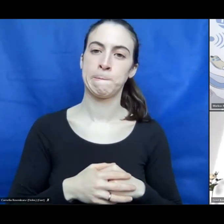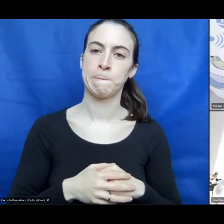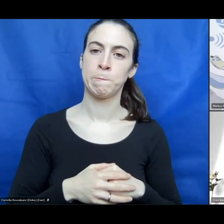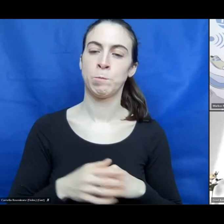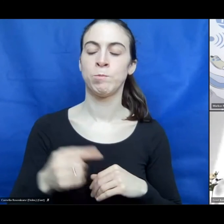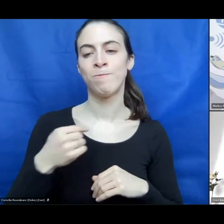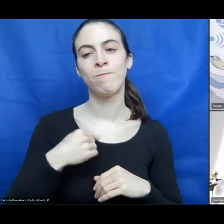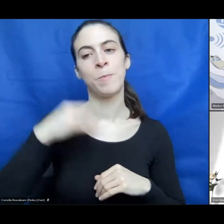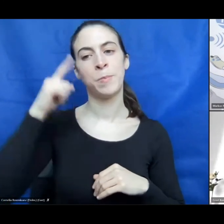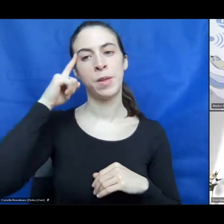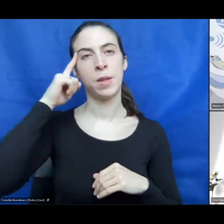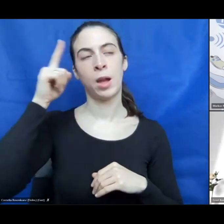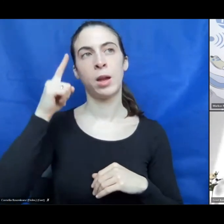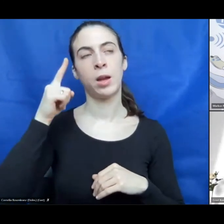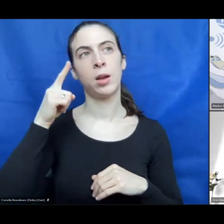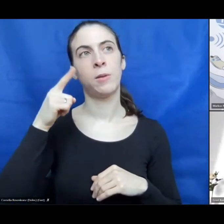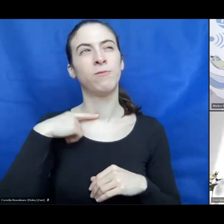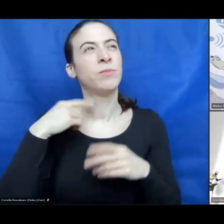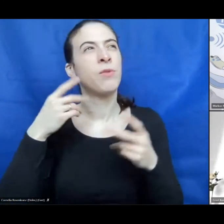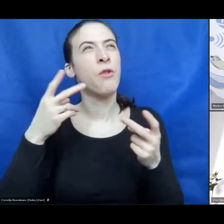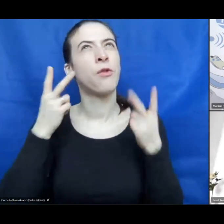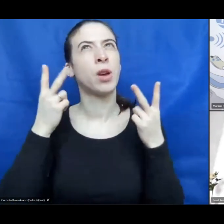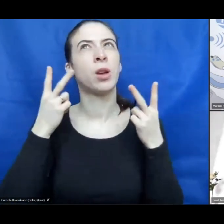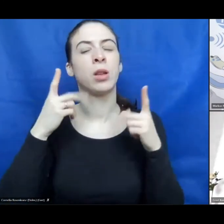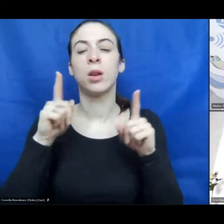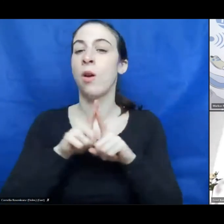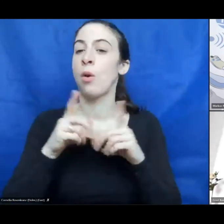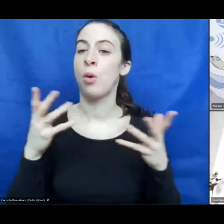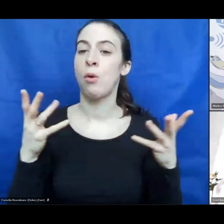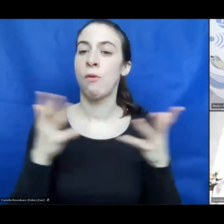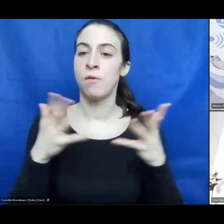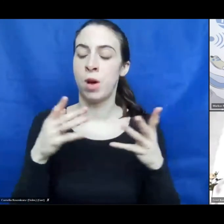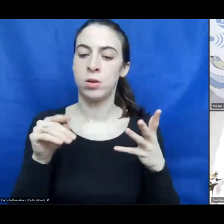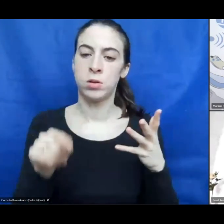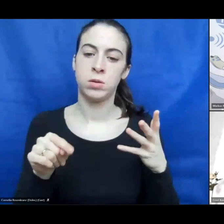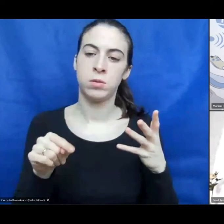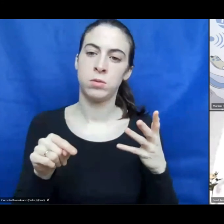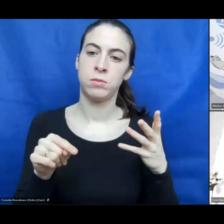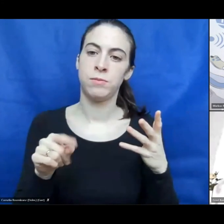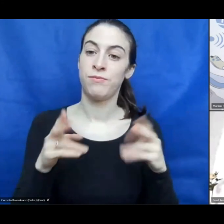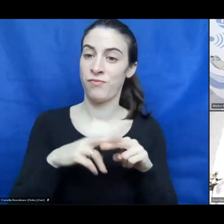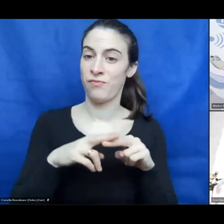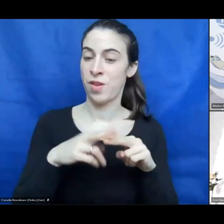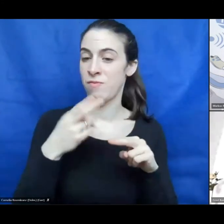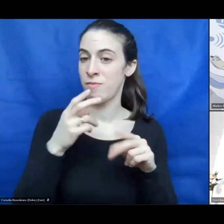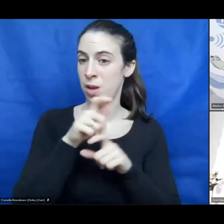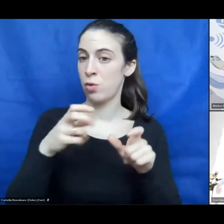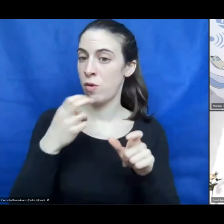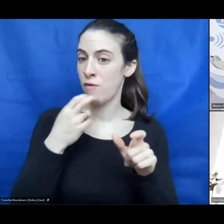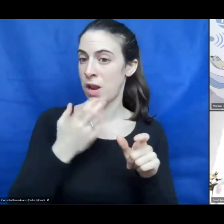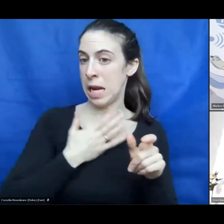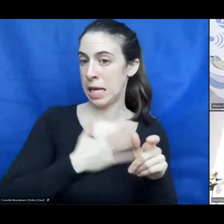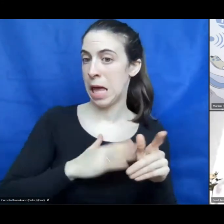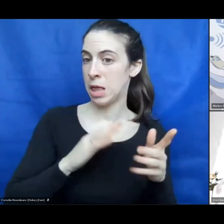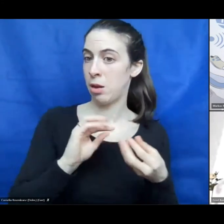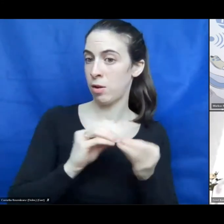believe that one very important topic is for new entrepreneurs or people who want to become